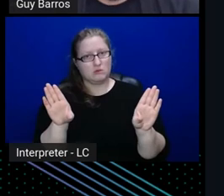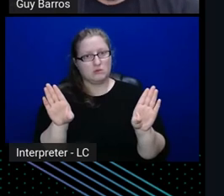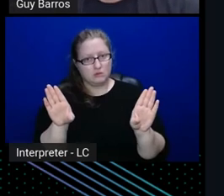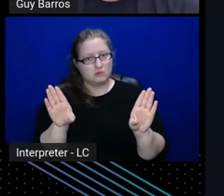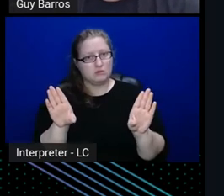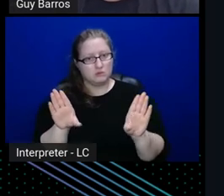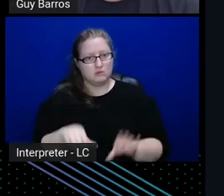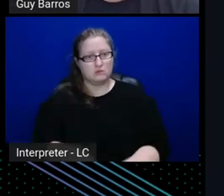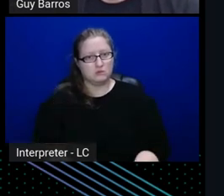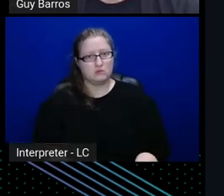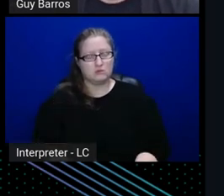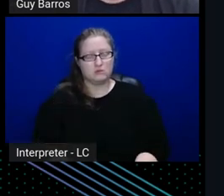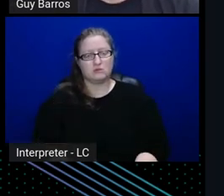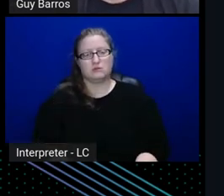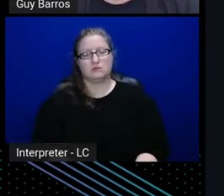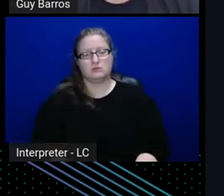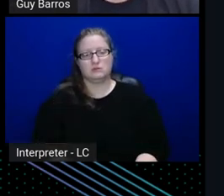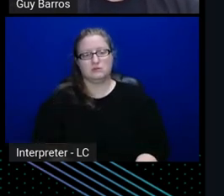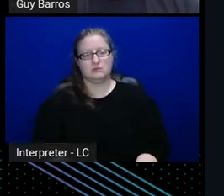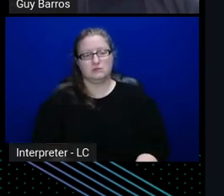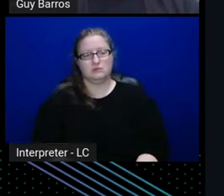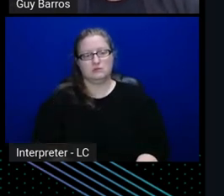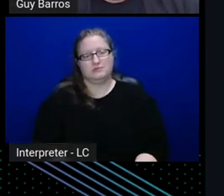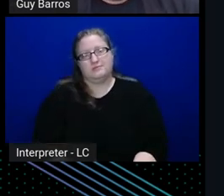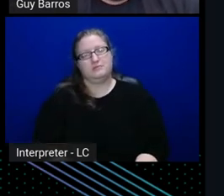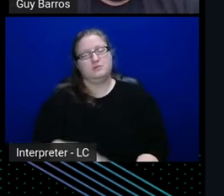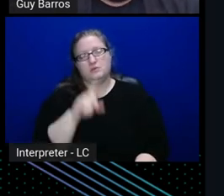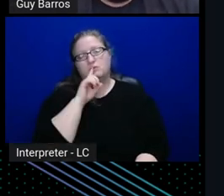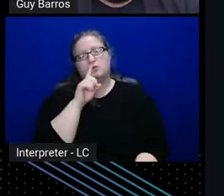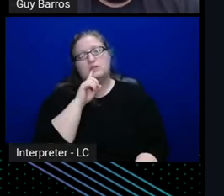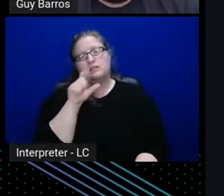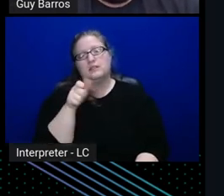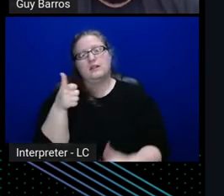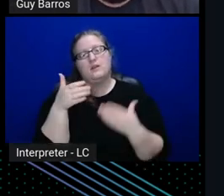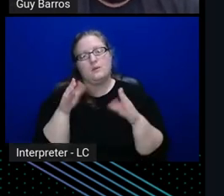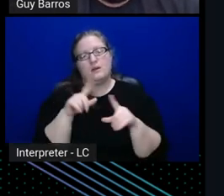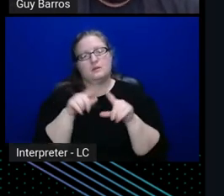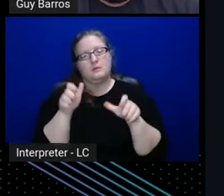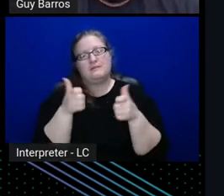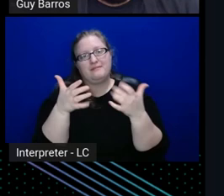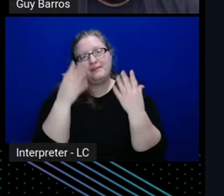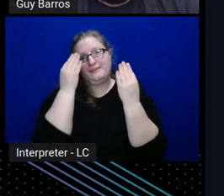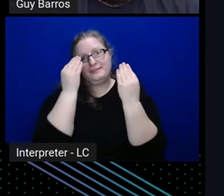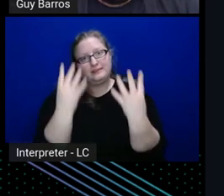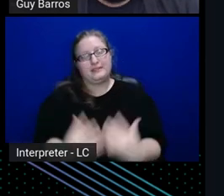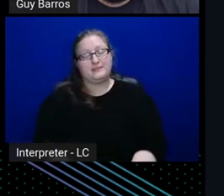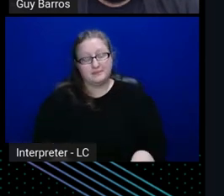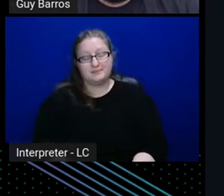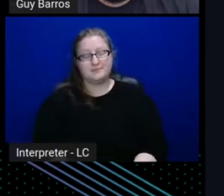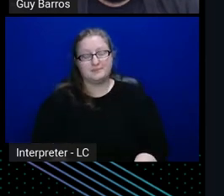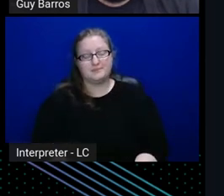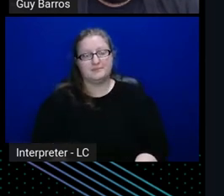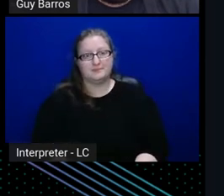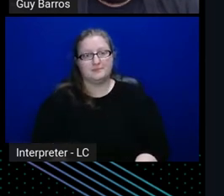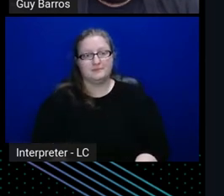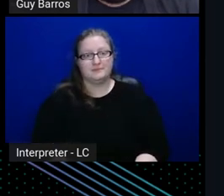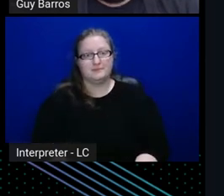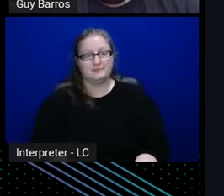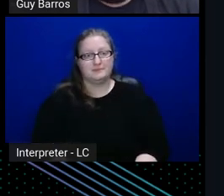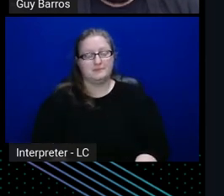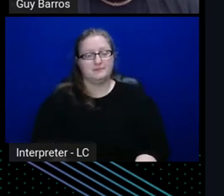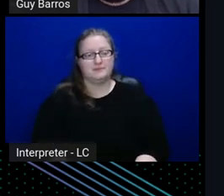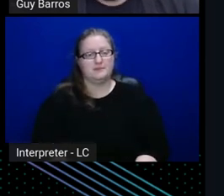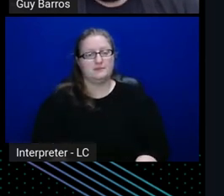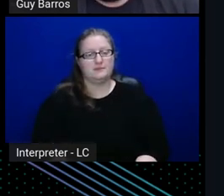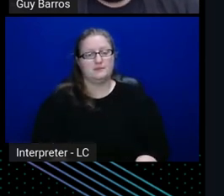it's, it's just other ways of providing metrics, and things like that, right, um, and then